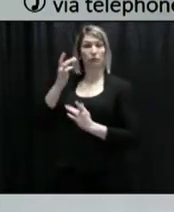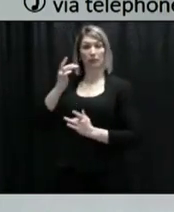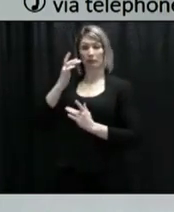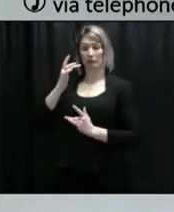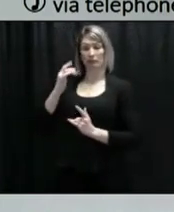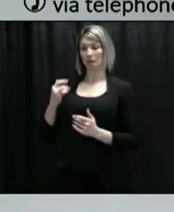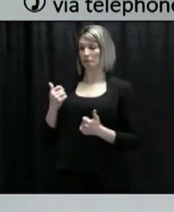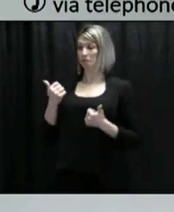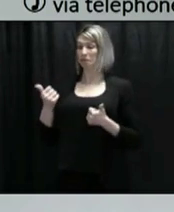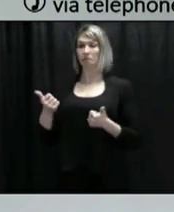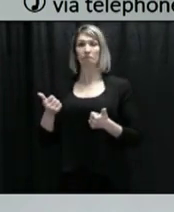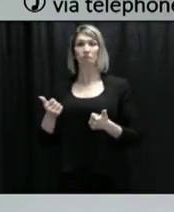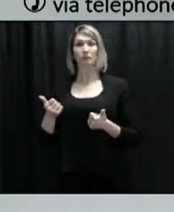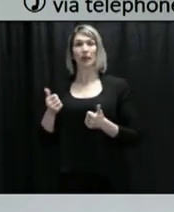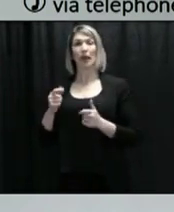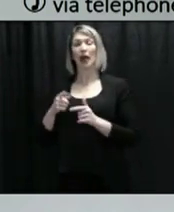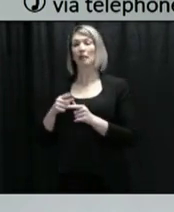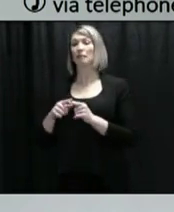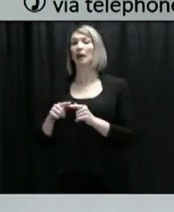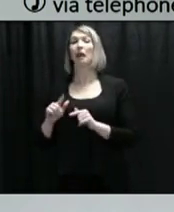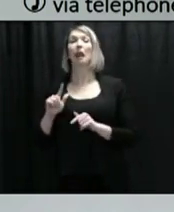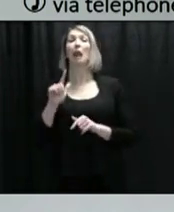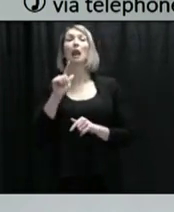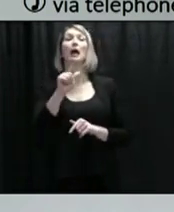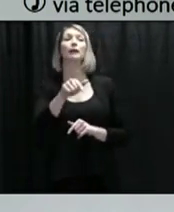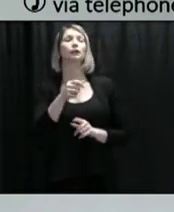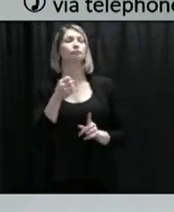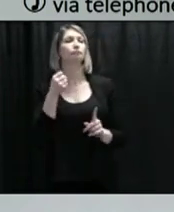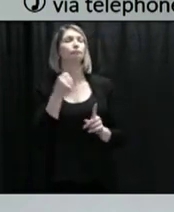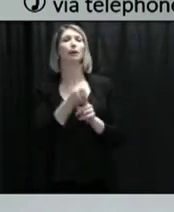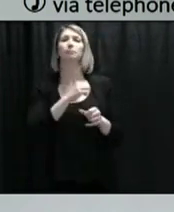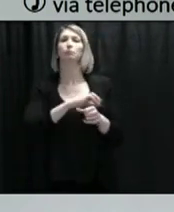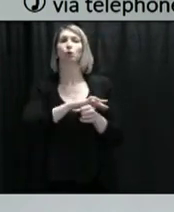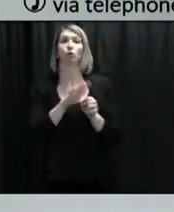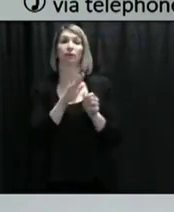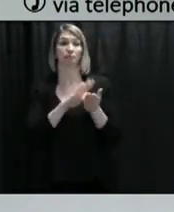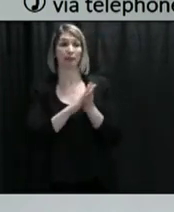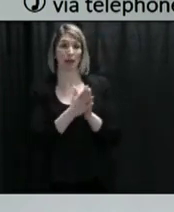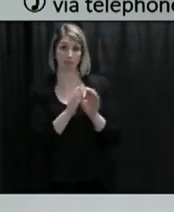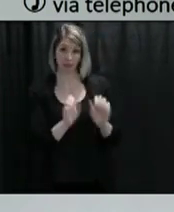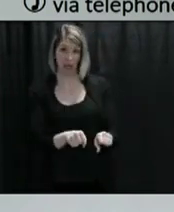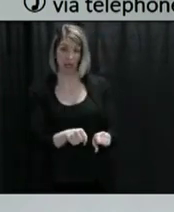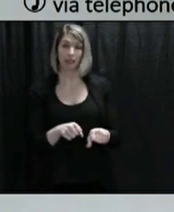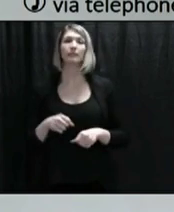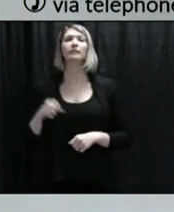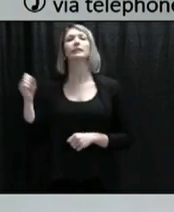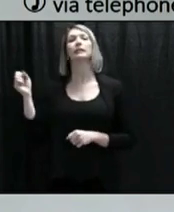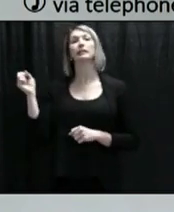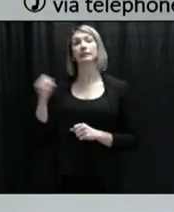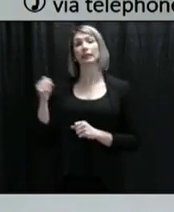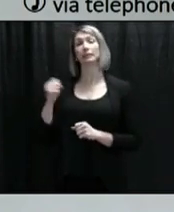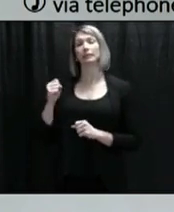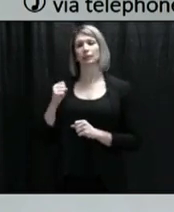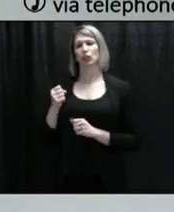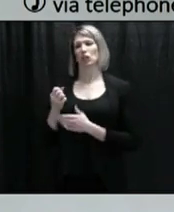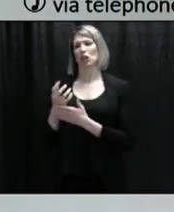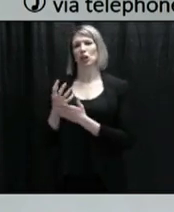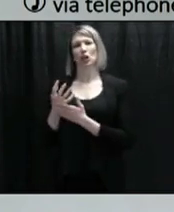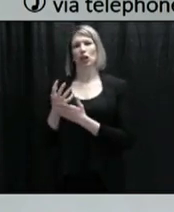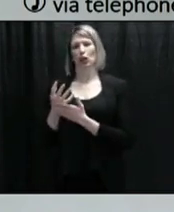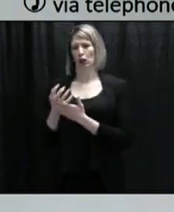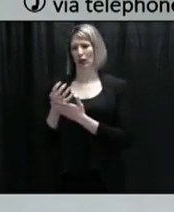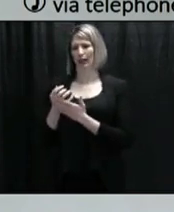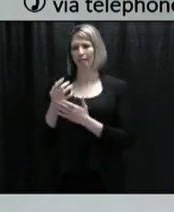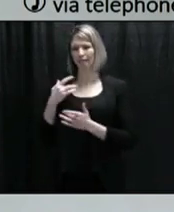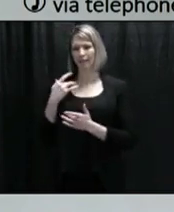possible they will actually end up with the disease that just wasn't detected? Yeah, so if it's very early in the disease, and that was the importance